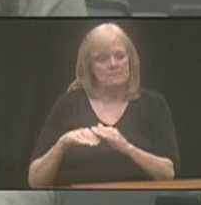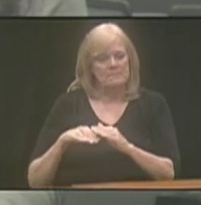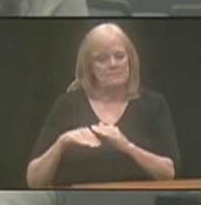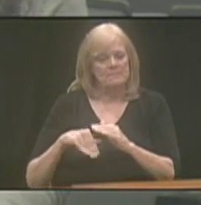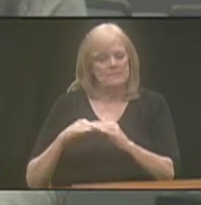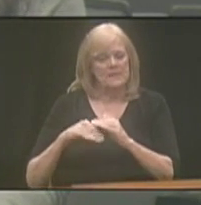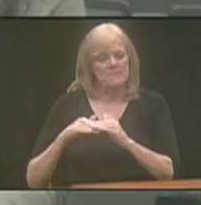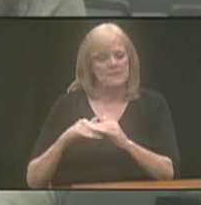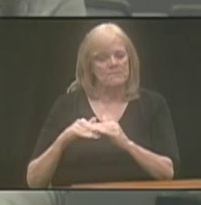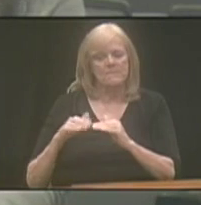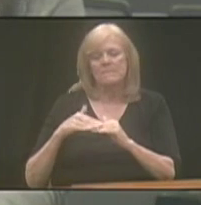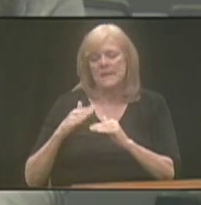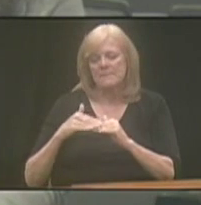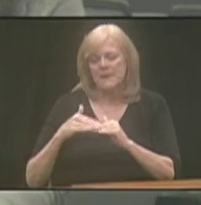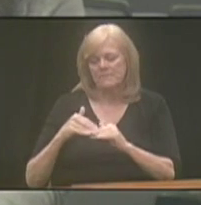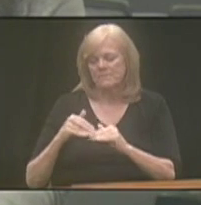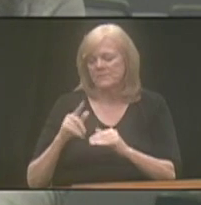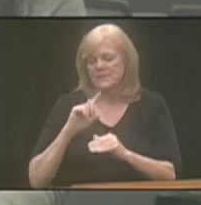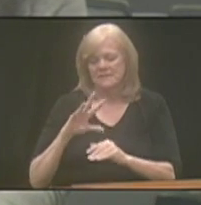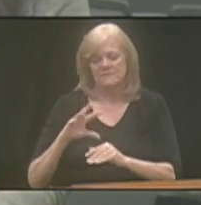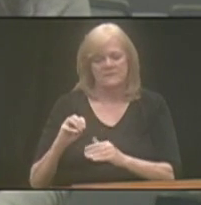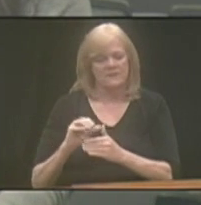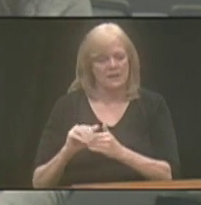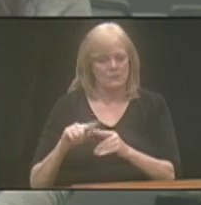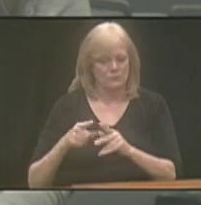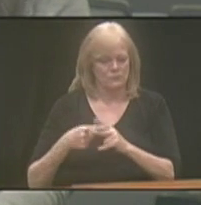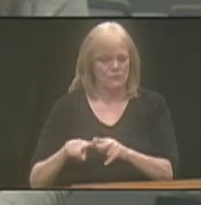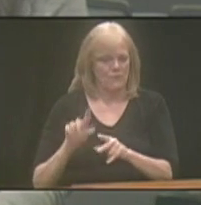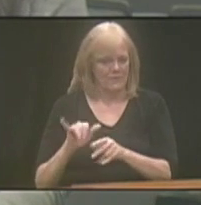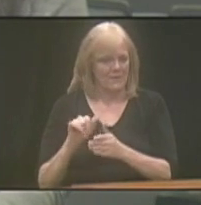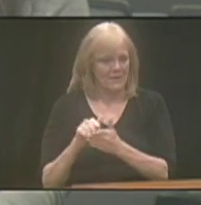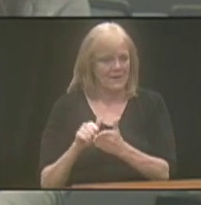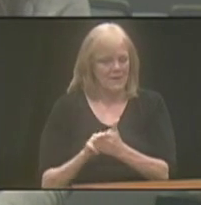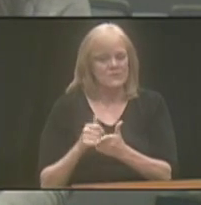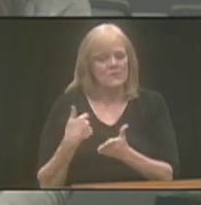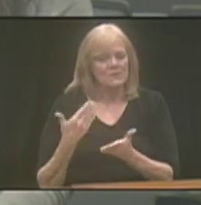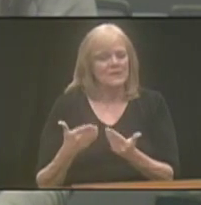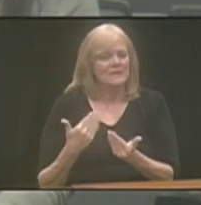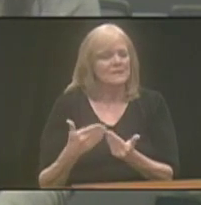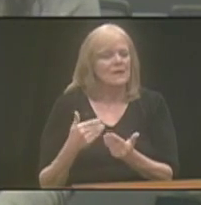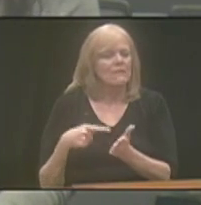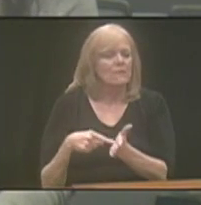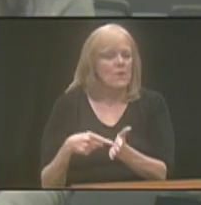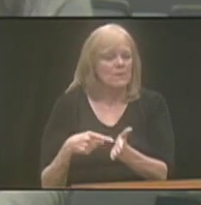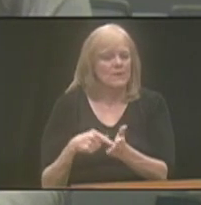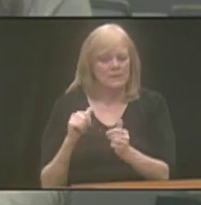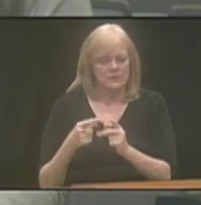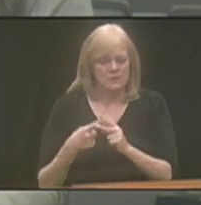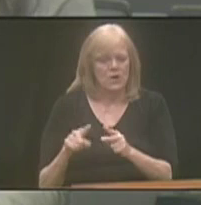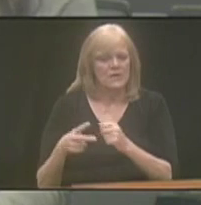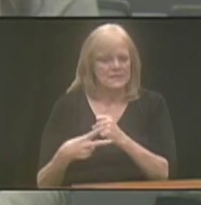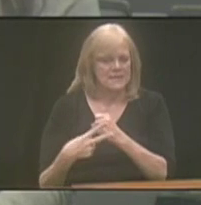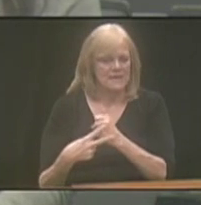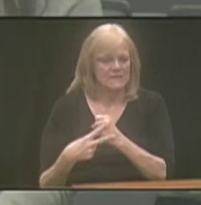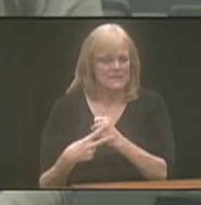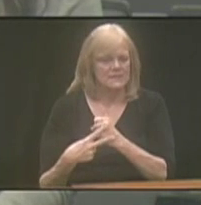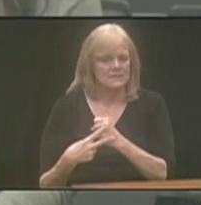or the minimum contribution to start an account is $50. So you're really having that affordability of being able to start saving